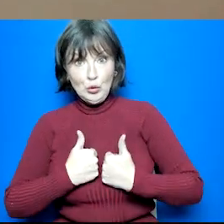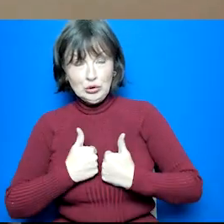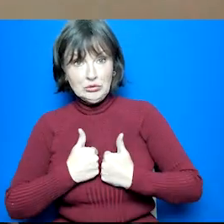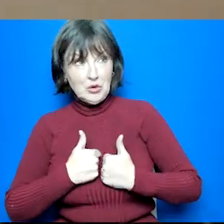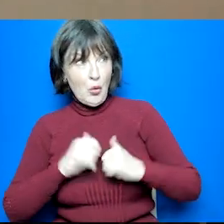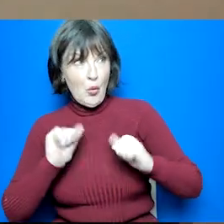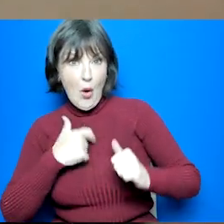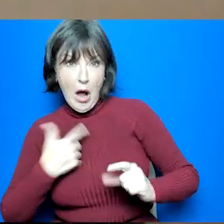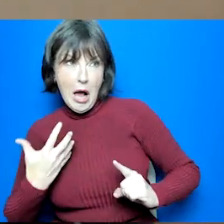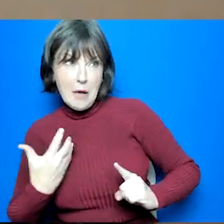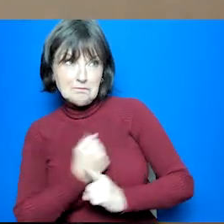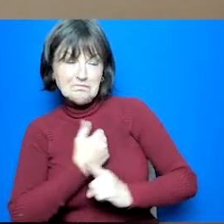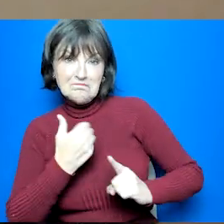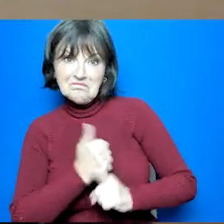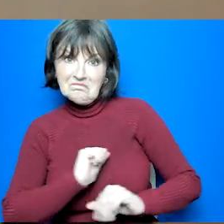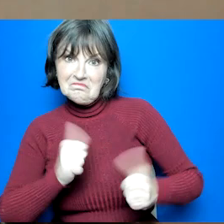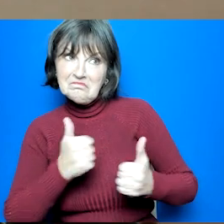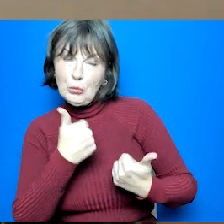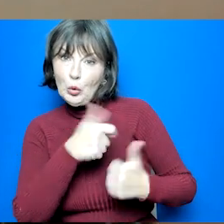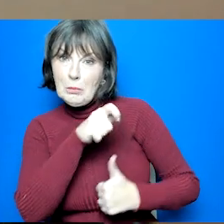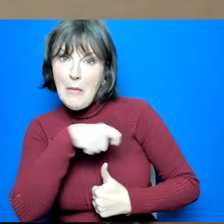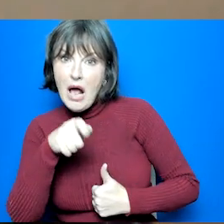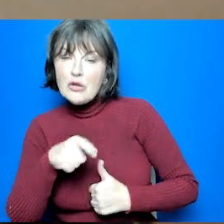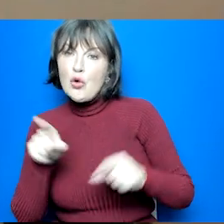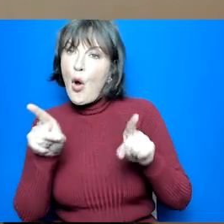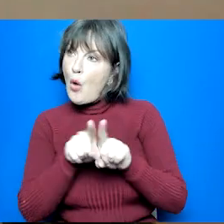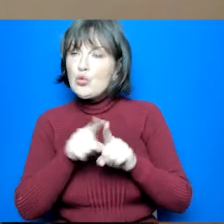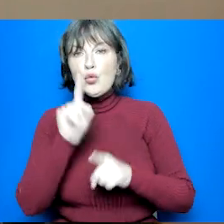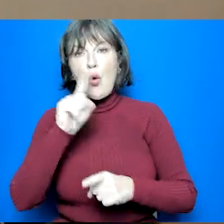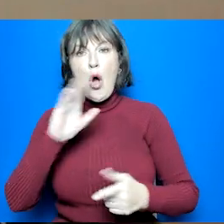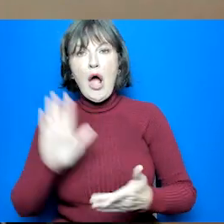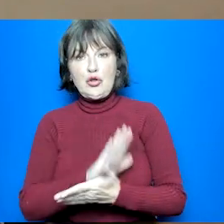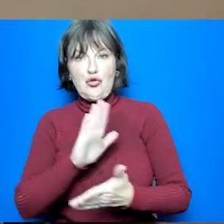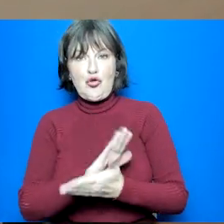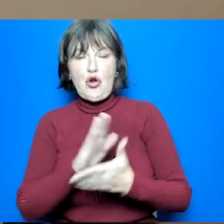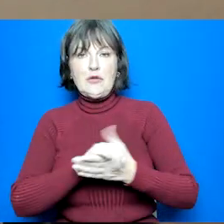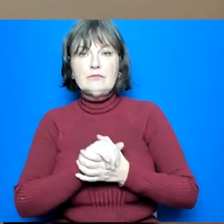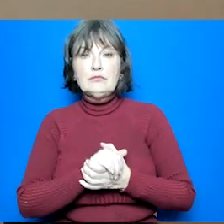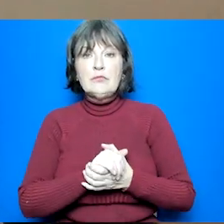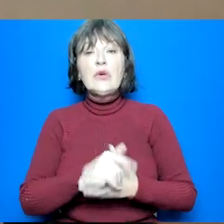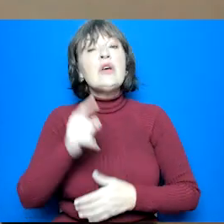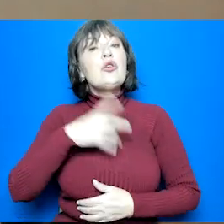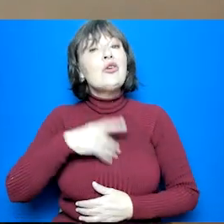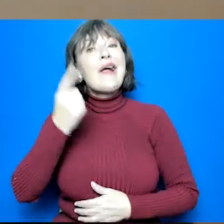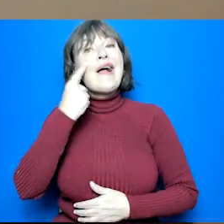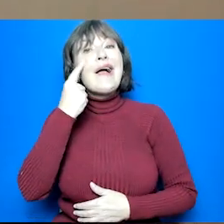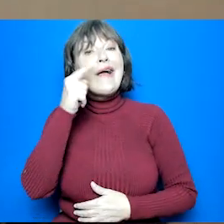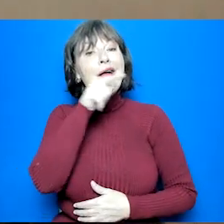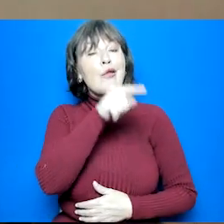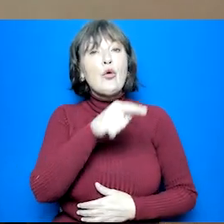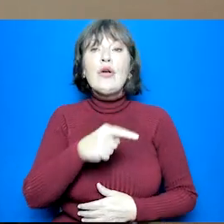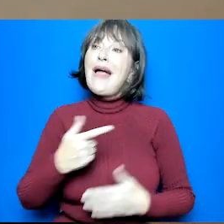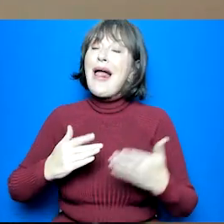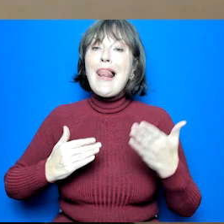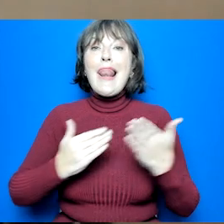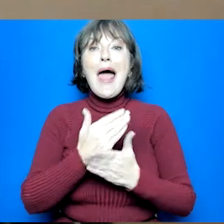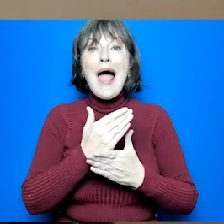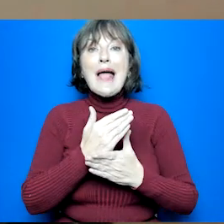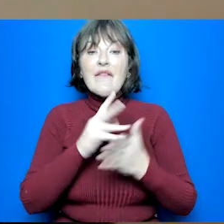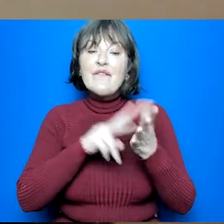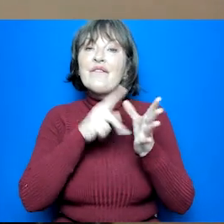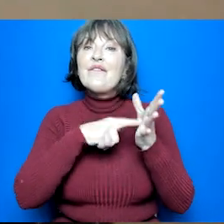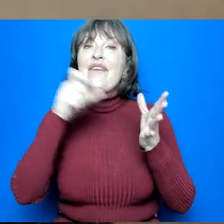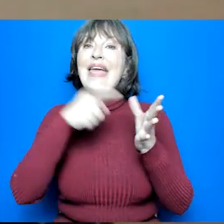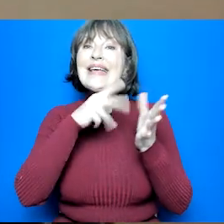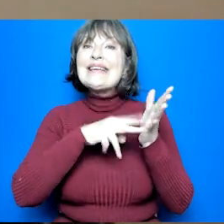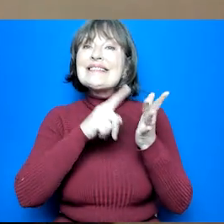Entry requirements for apprenticeships can be found at apprenticeships.scot by using the live vacancy search. Please bear in mind that as